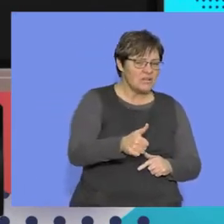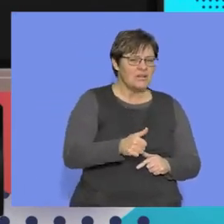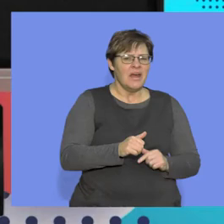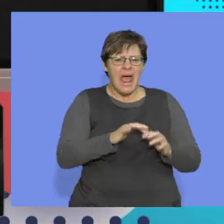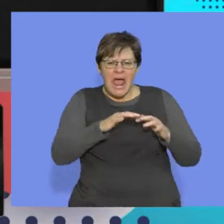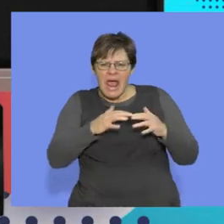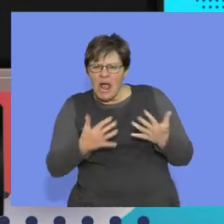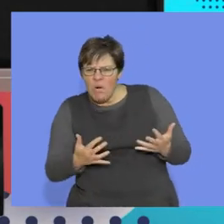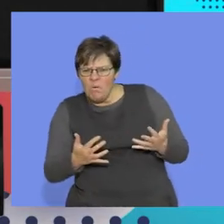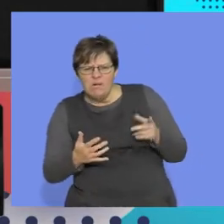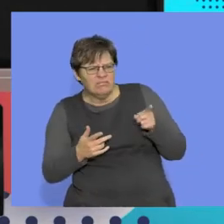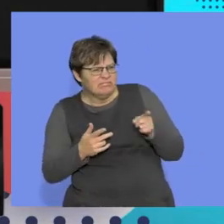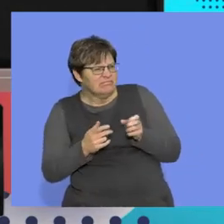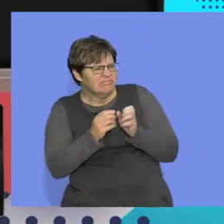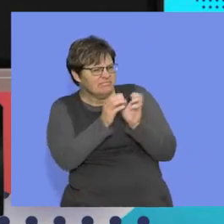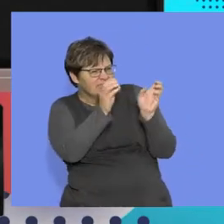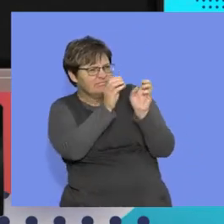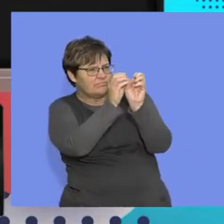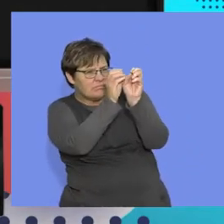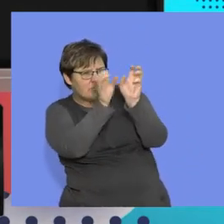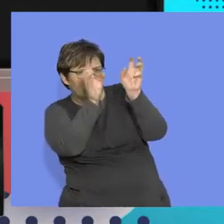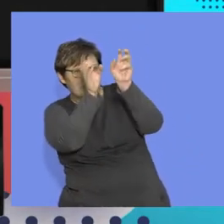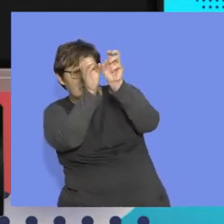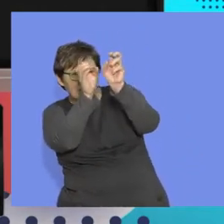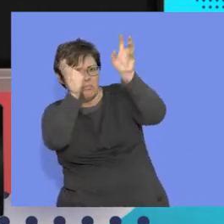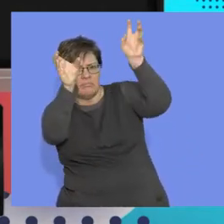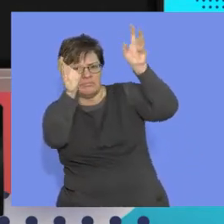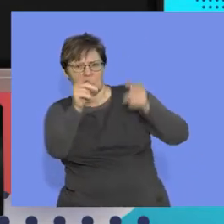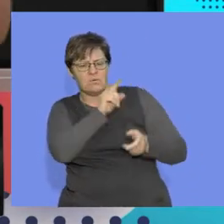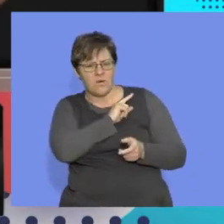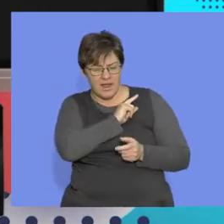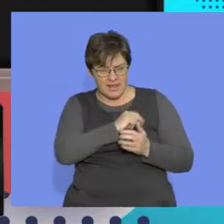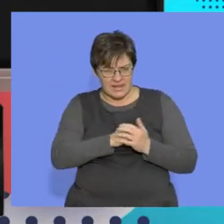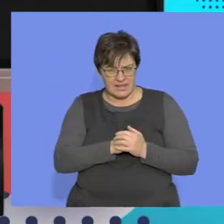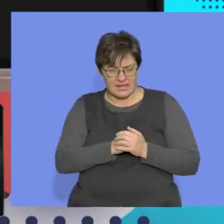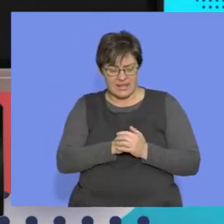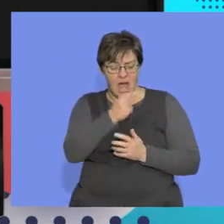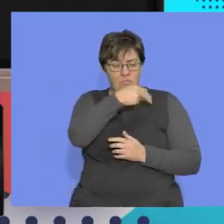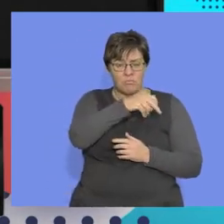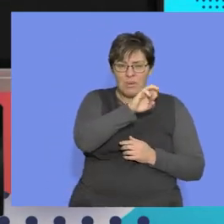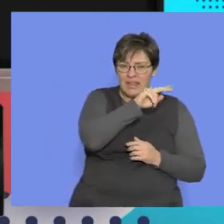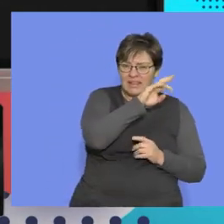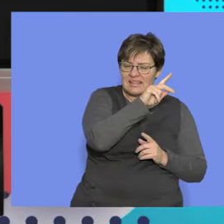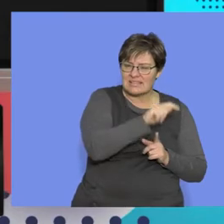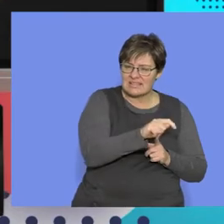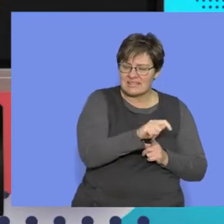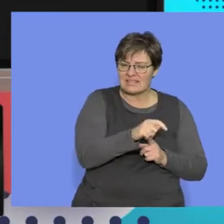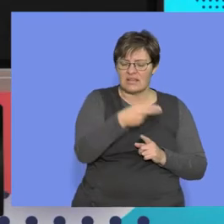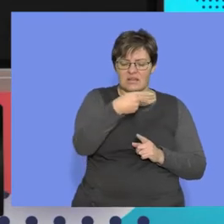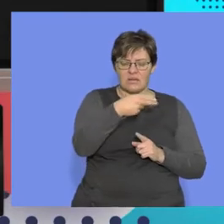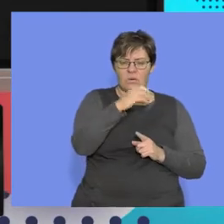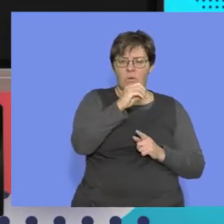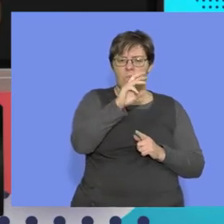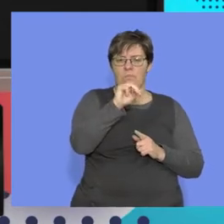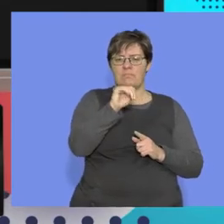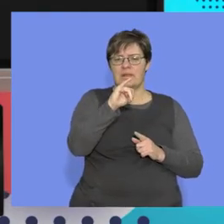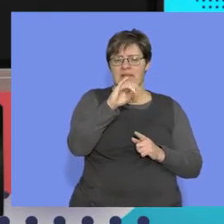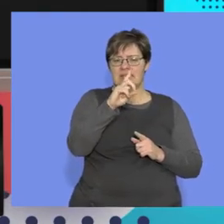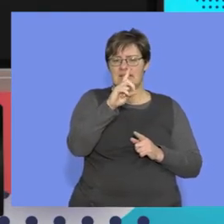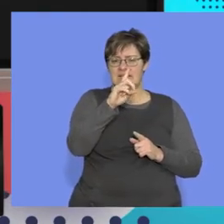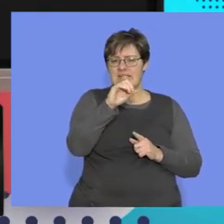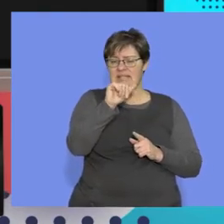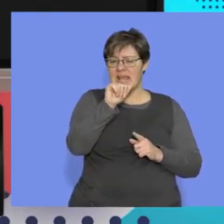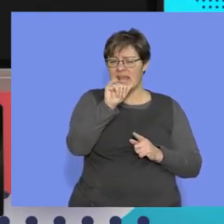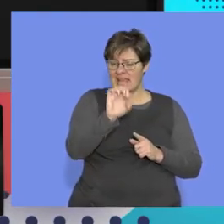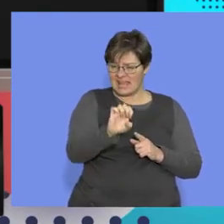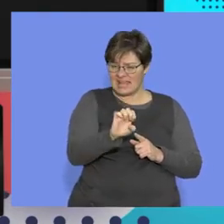is it, what caused this branch, right? From we're in a primate, this homnidae, we're all